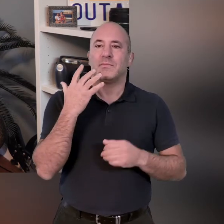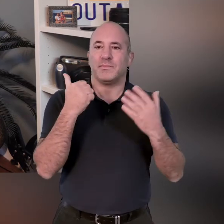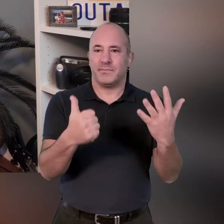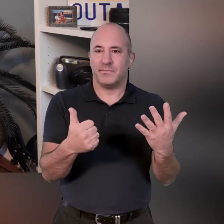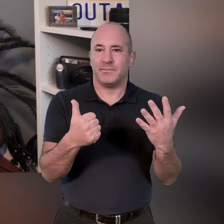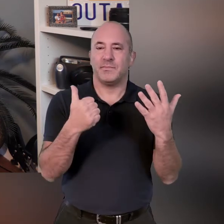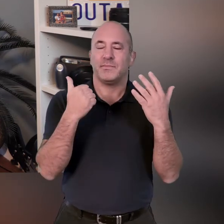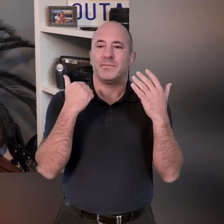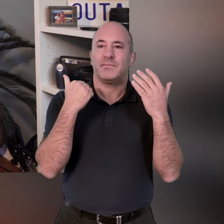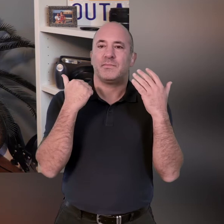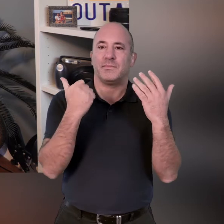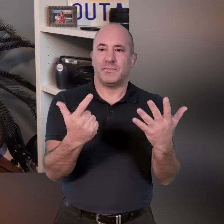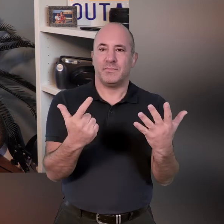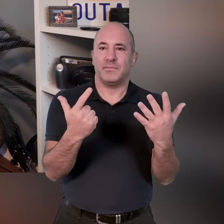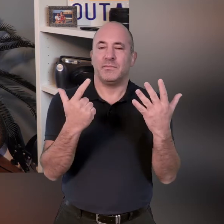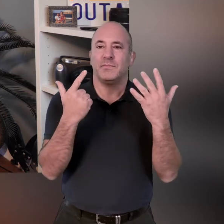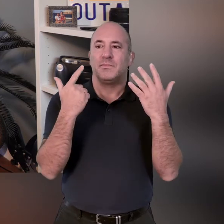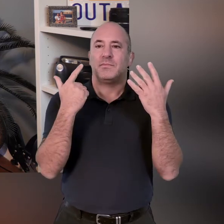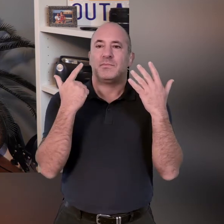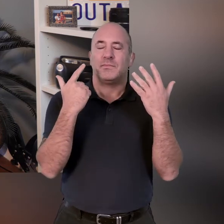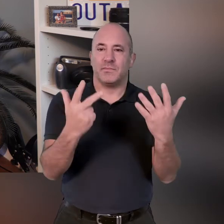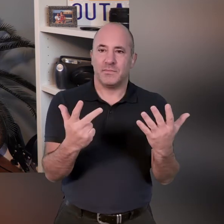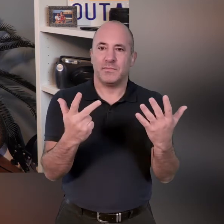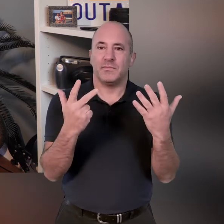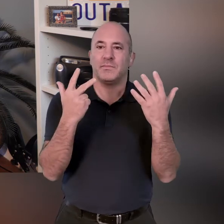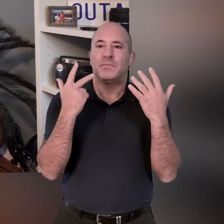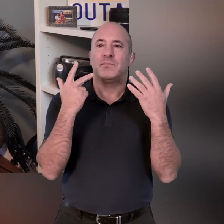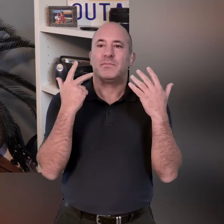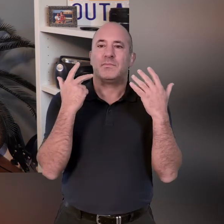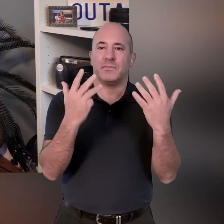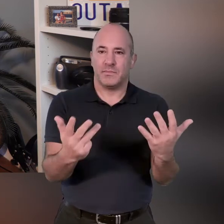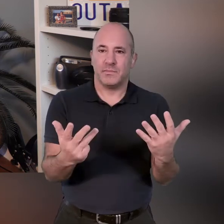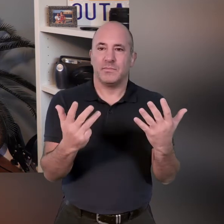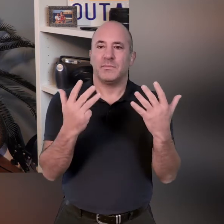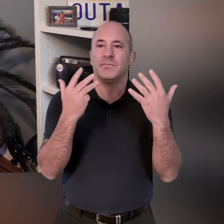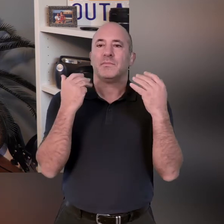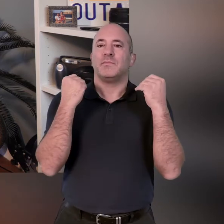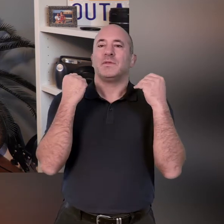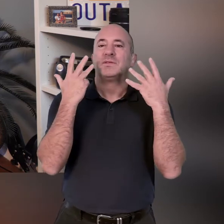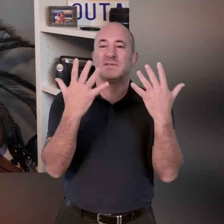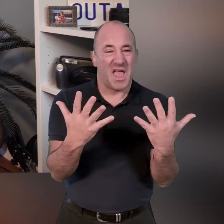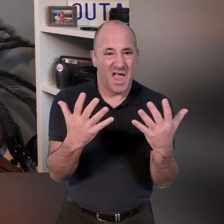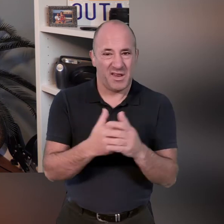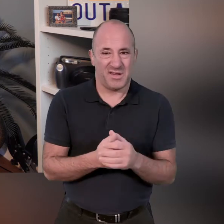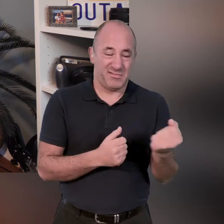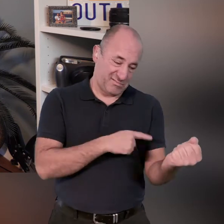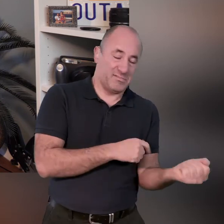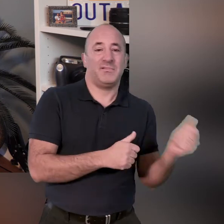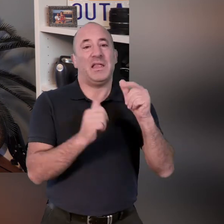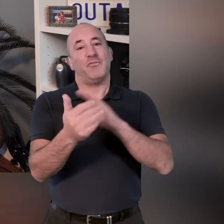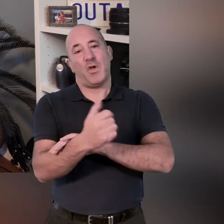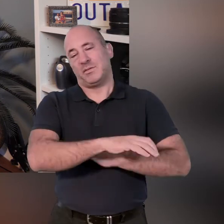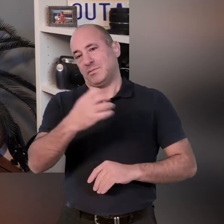six seven eight nine and ten